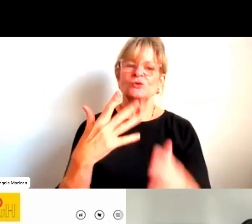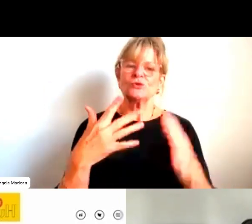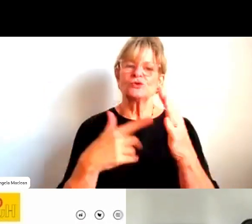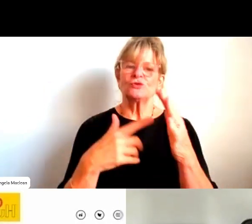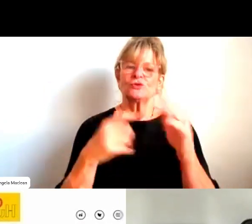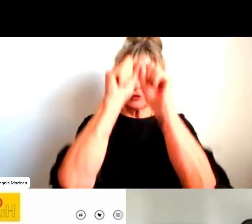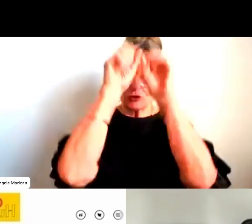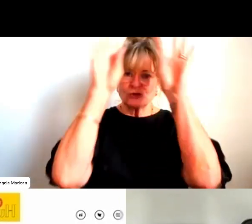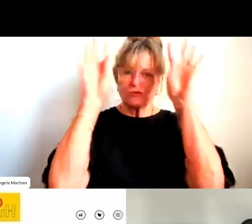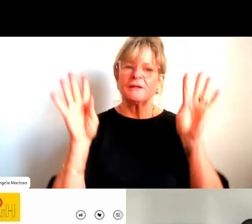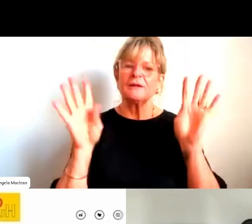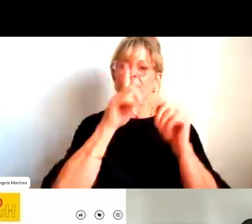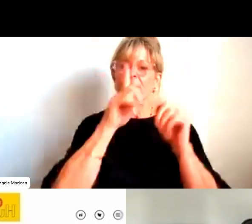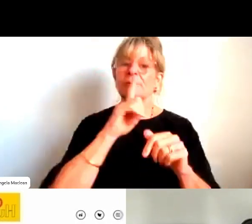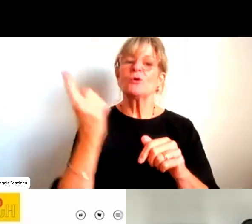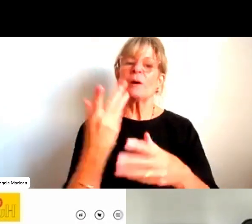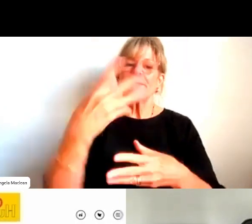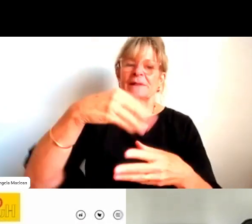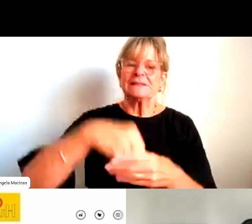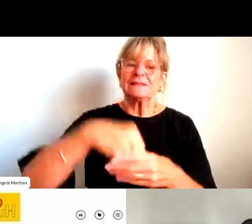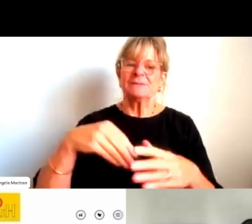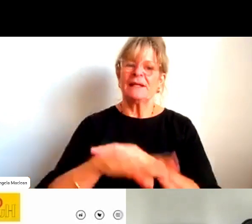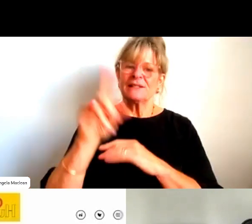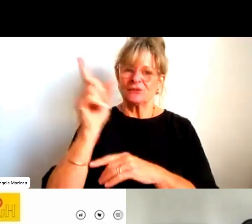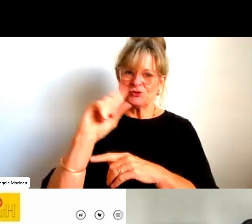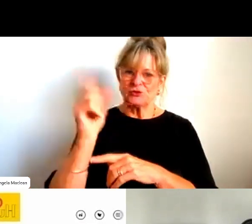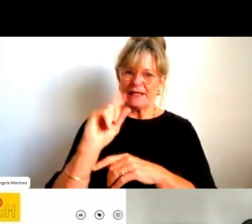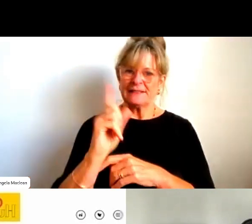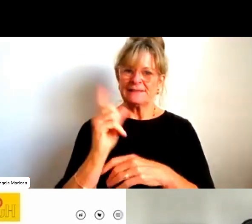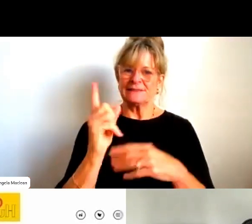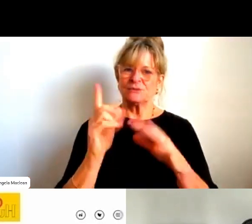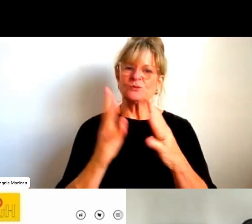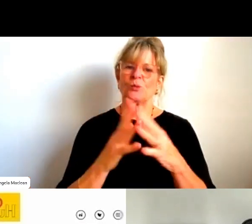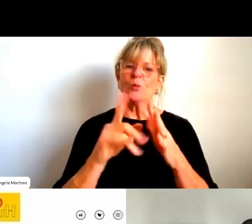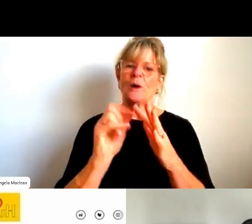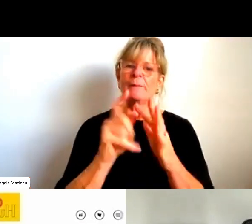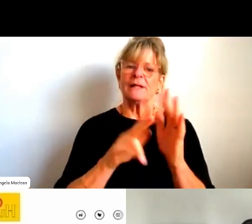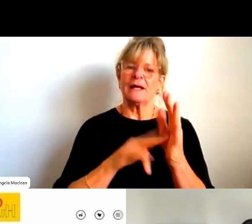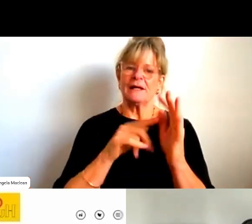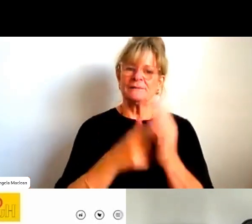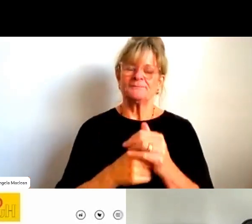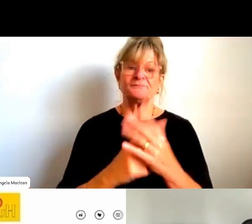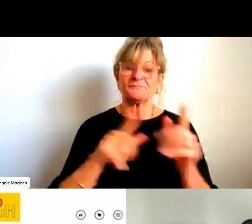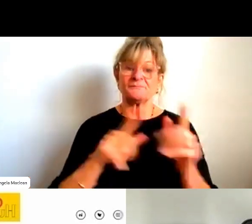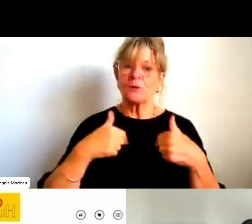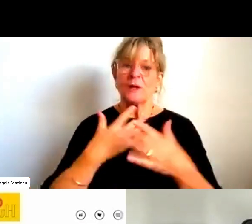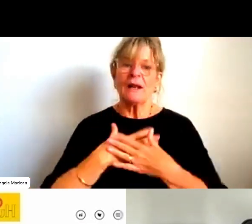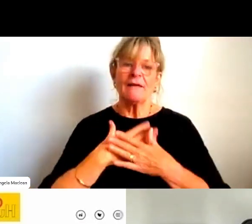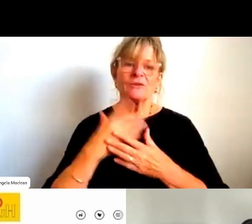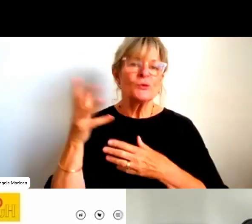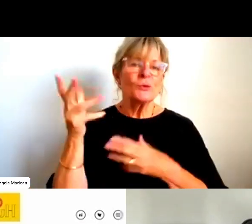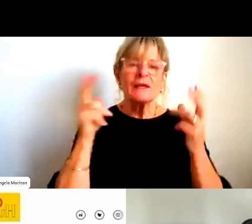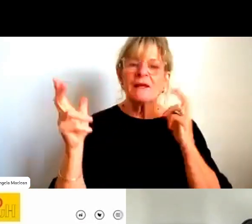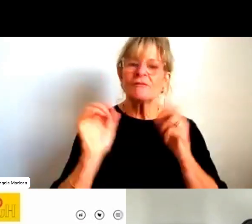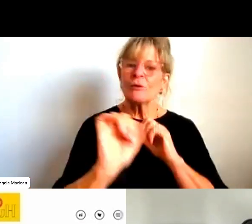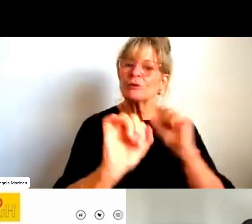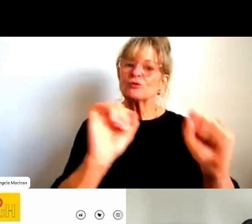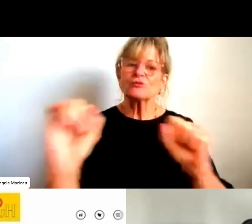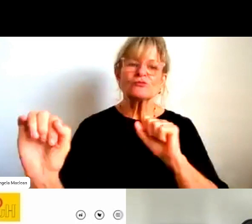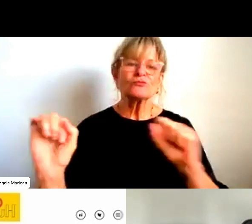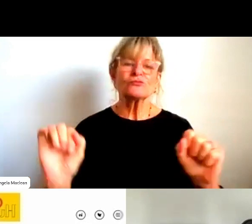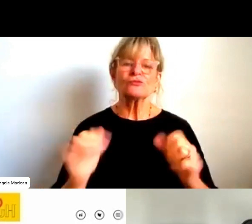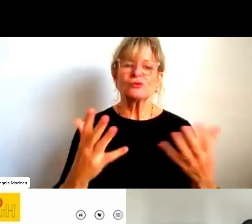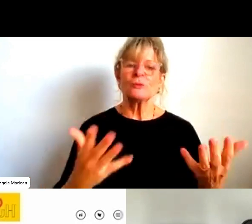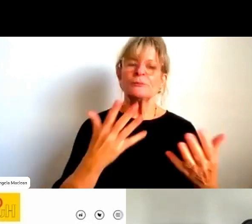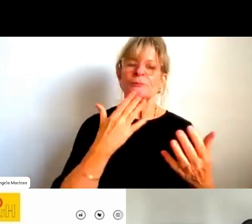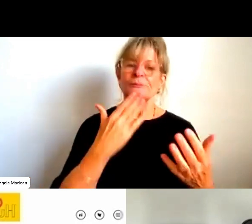be participating in today's webinar. For everyone else, we'd love to hear where you're tuning in from, so feel free just to